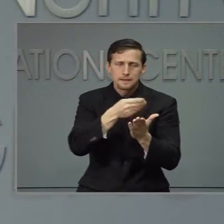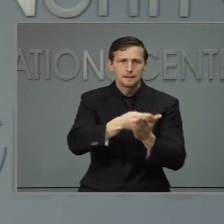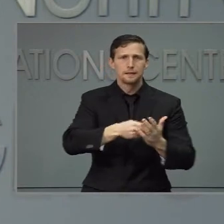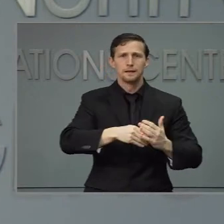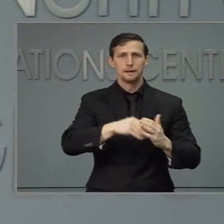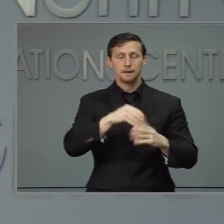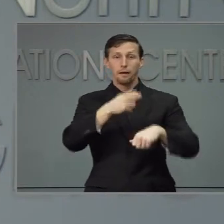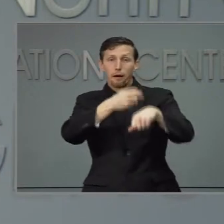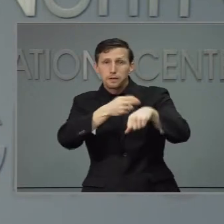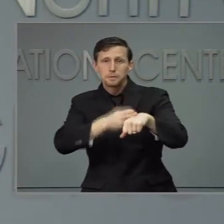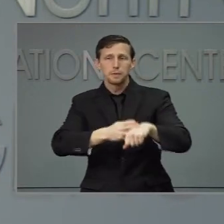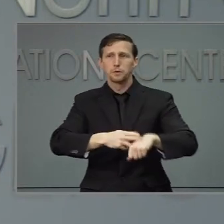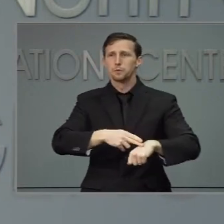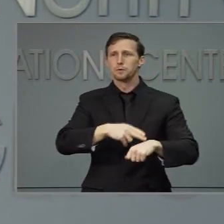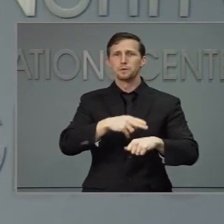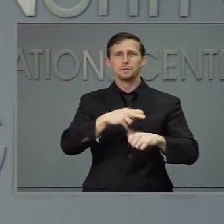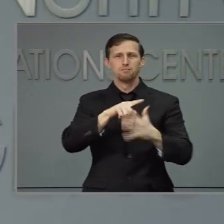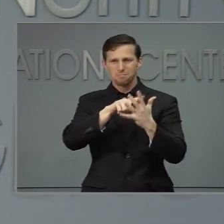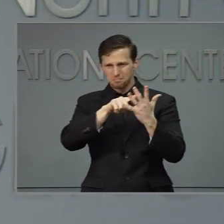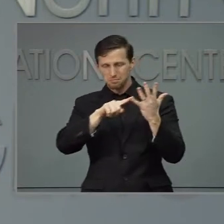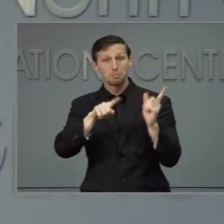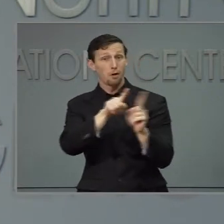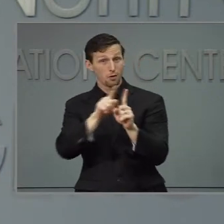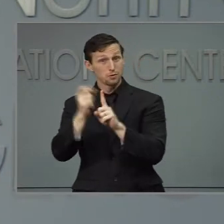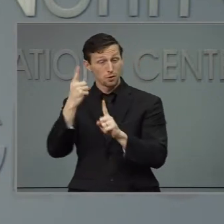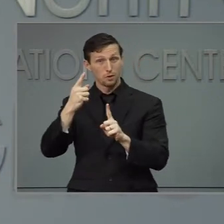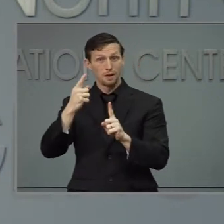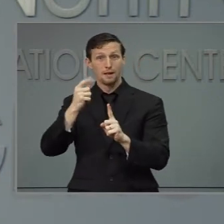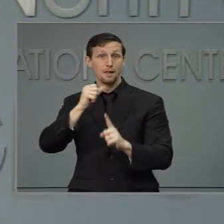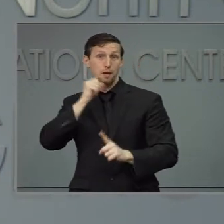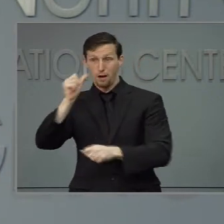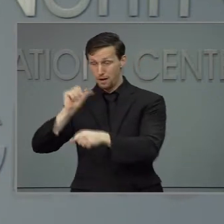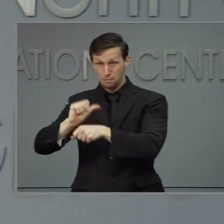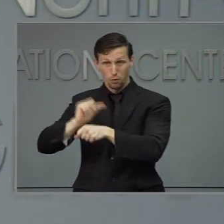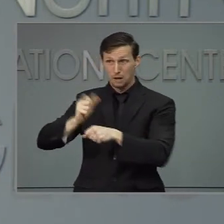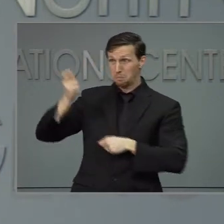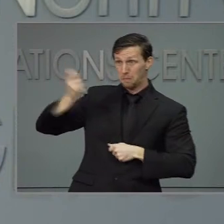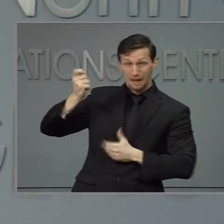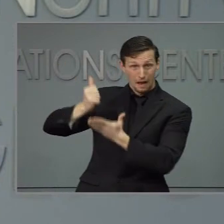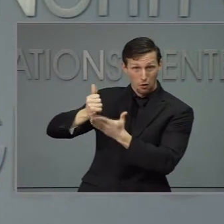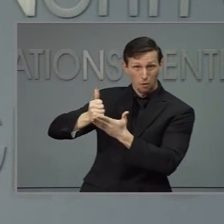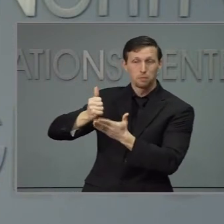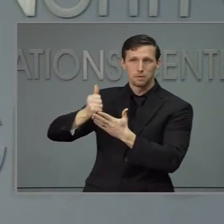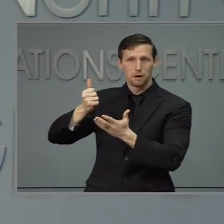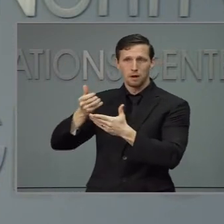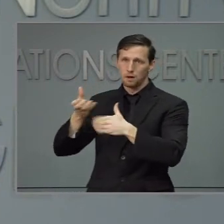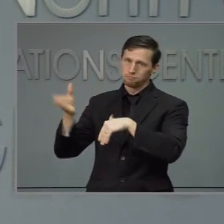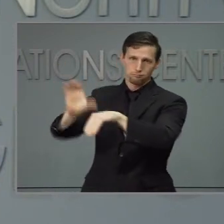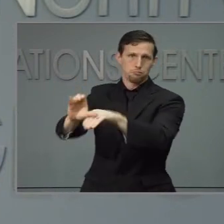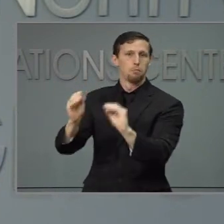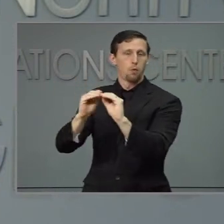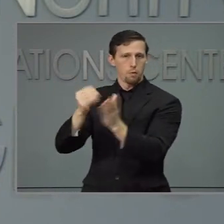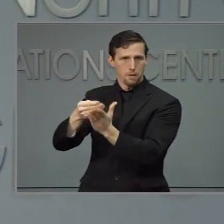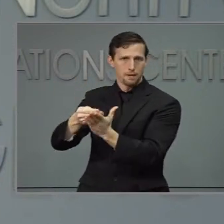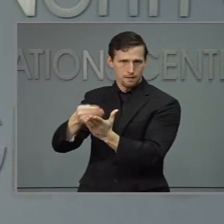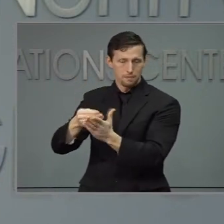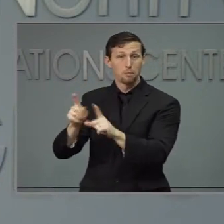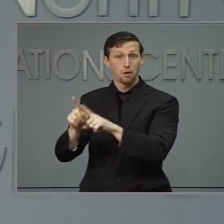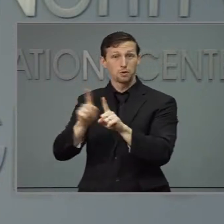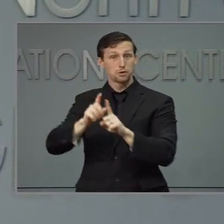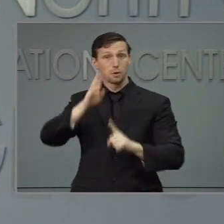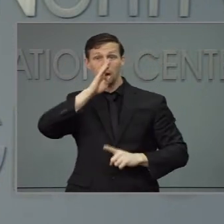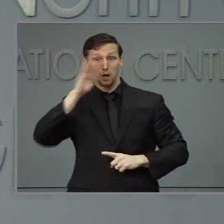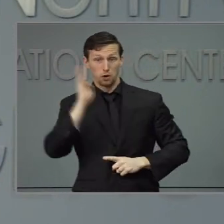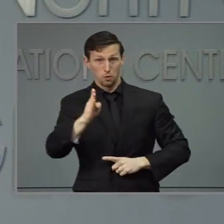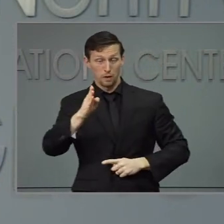includes a badly needed extension of federal unemployment assistance and direct payments to families that qualify. The federal package